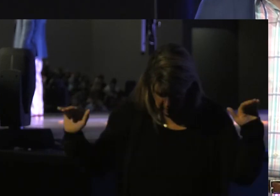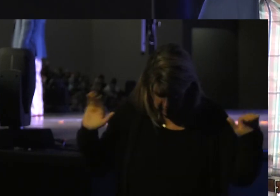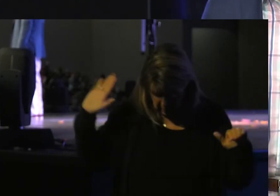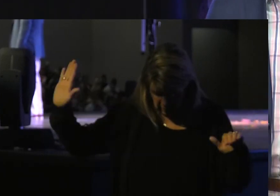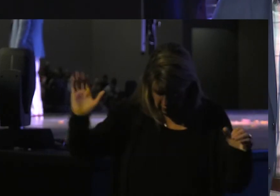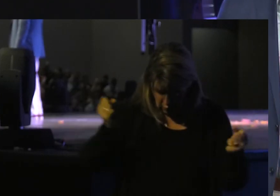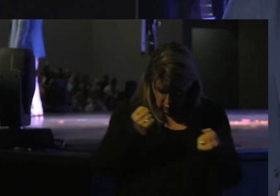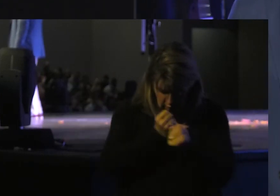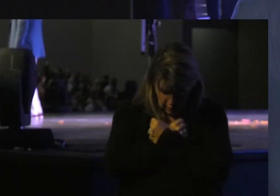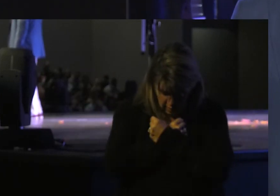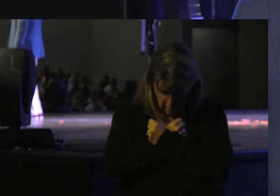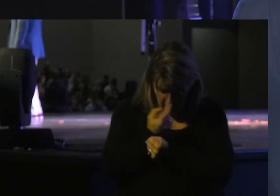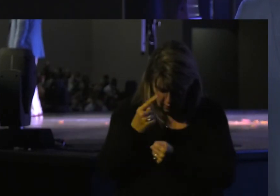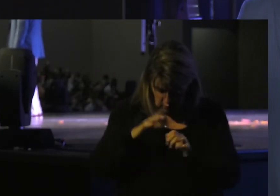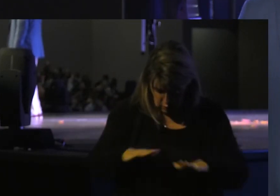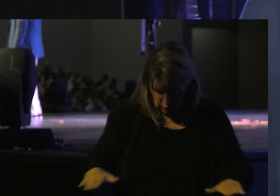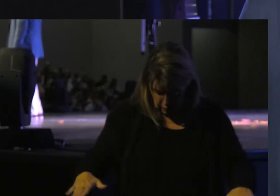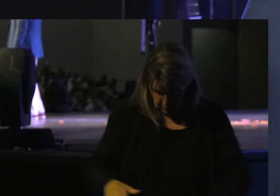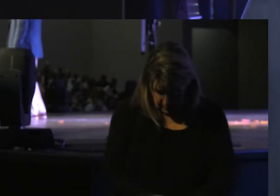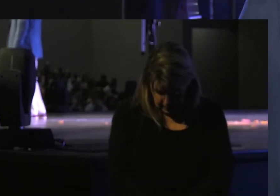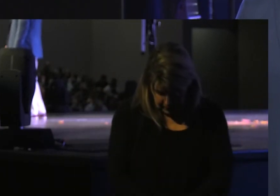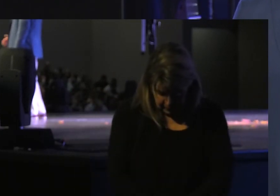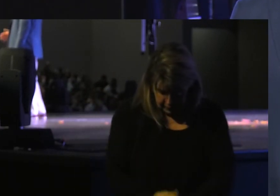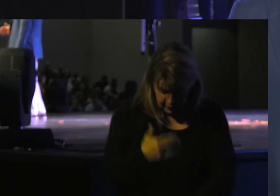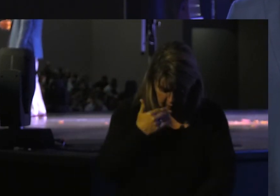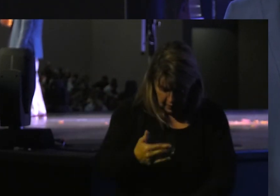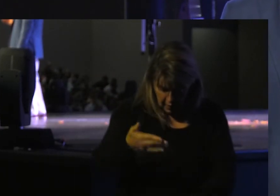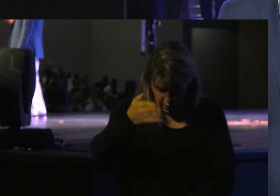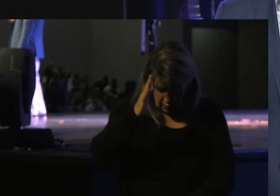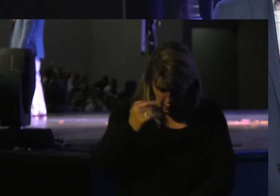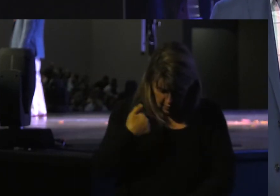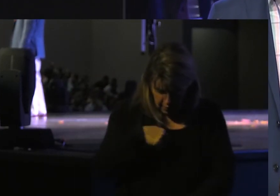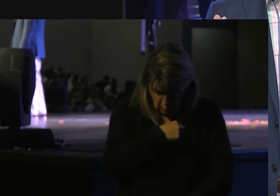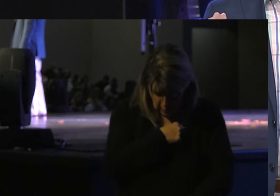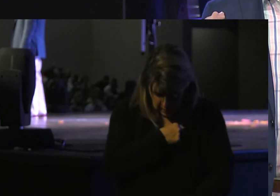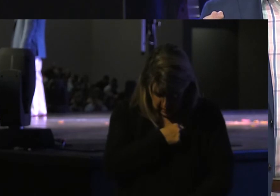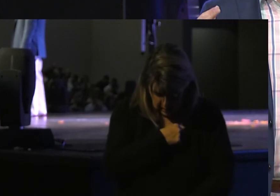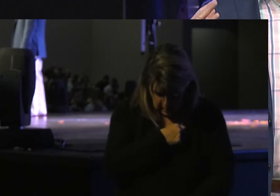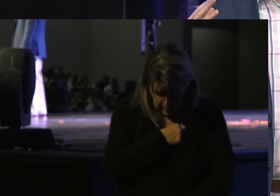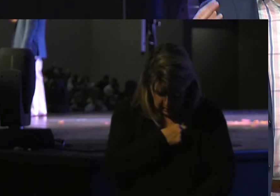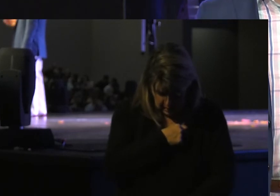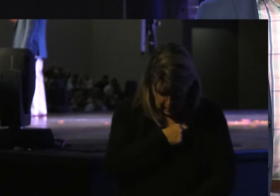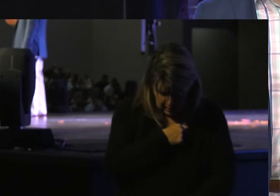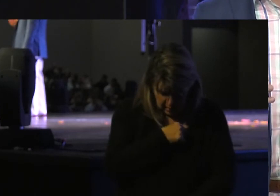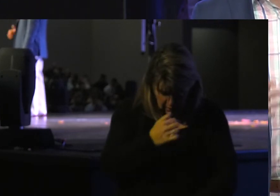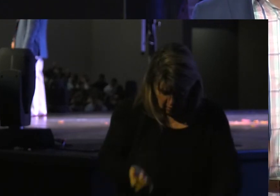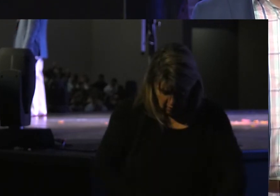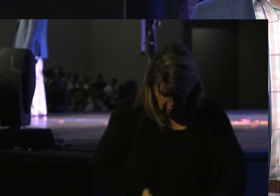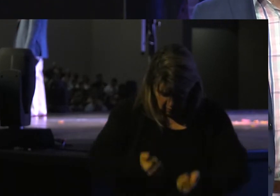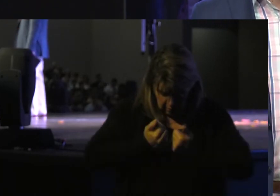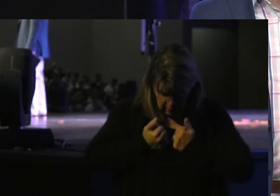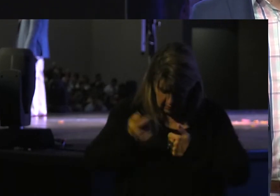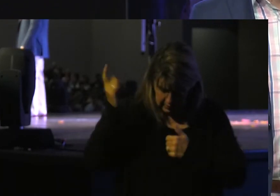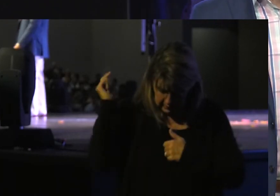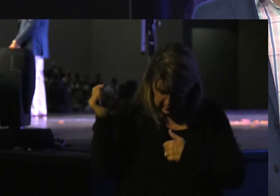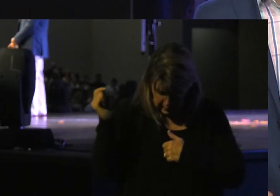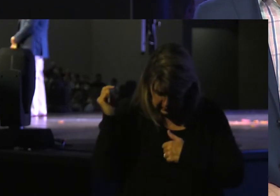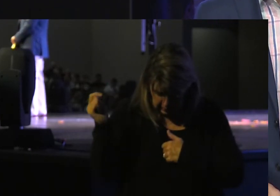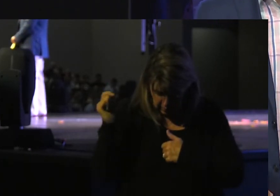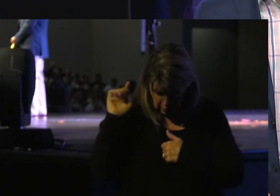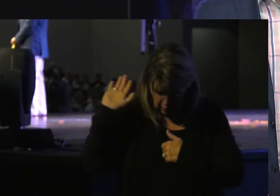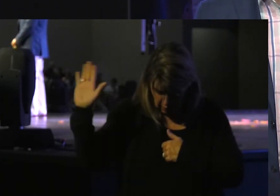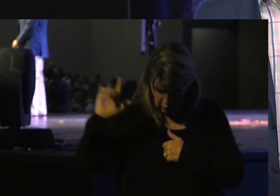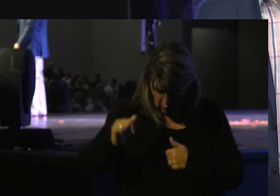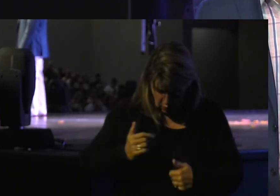Love For Children Thank You God That We Are Living Testimony Of